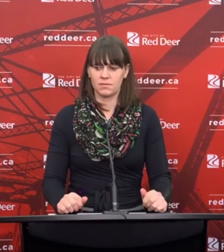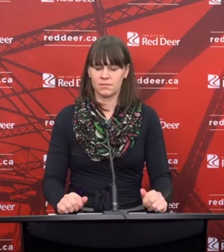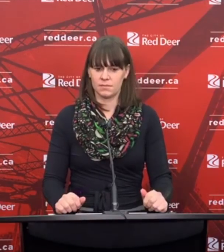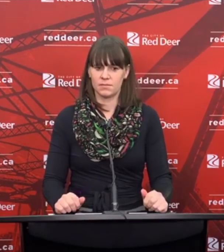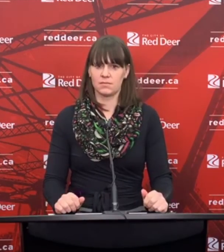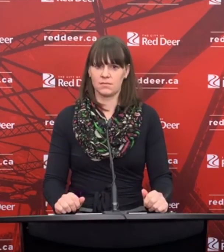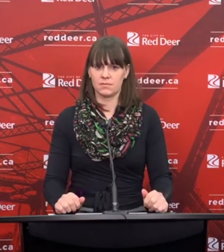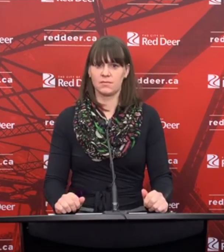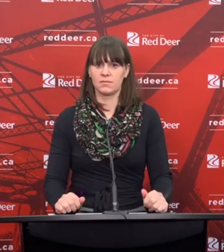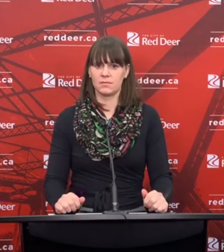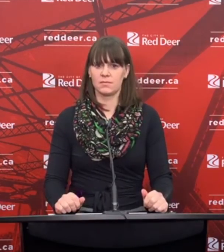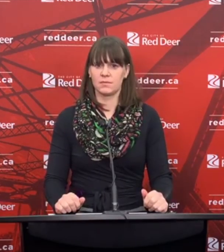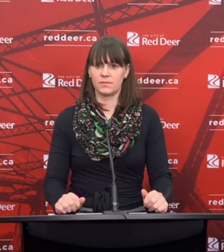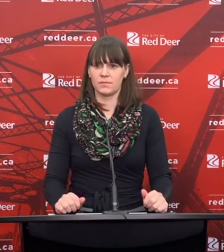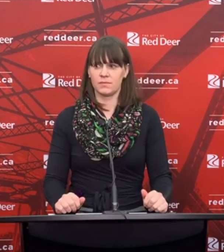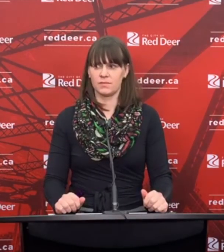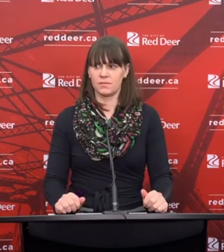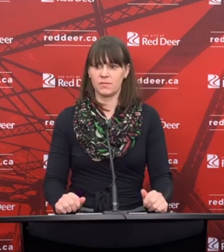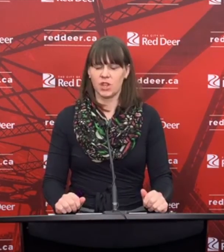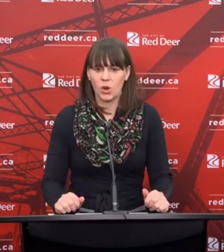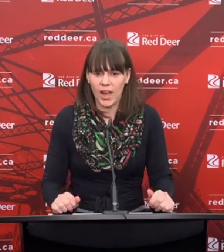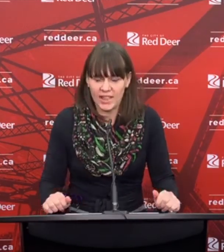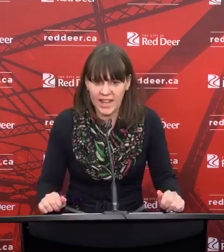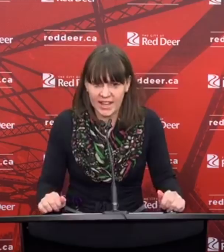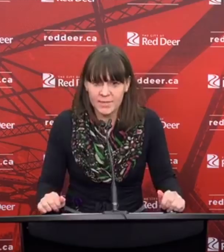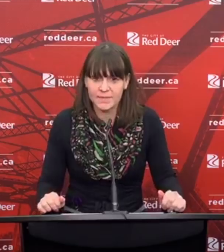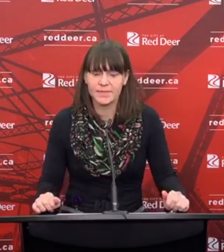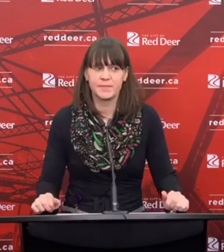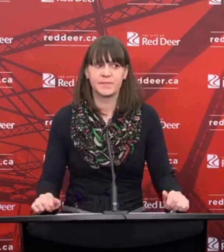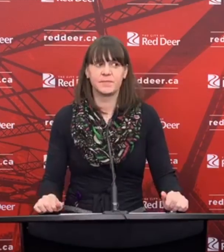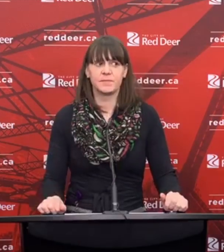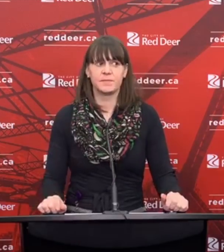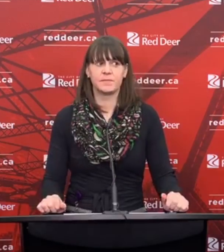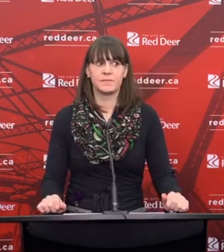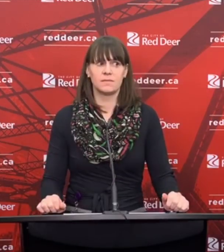Advocate, and I do have one question. Go ahead, Lana.